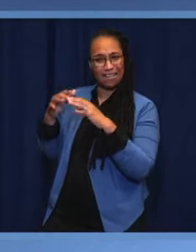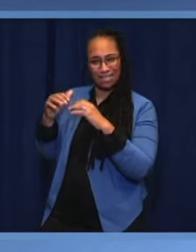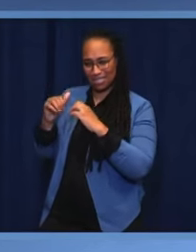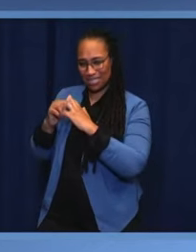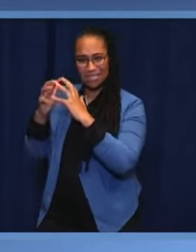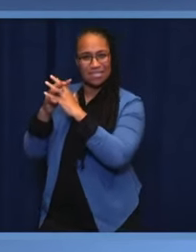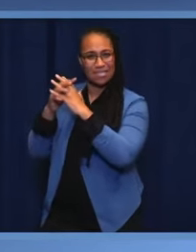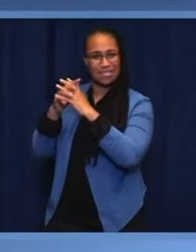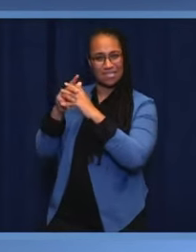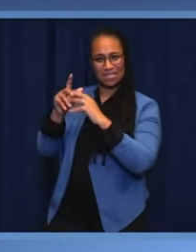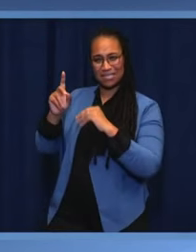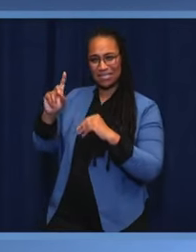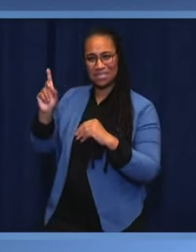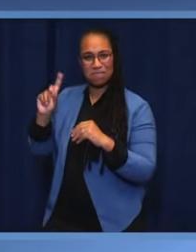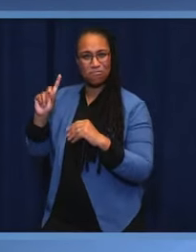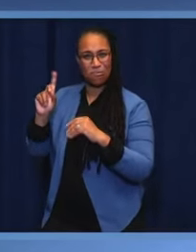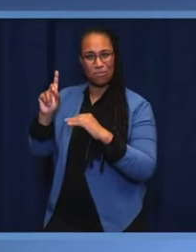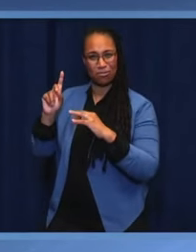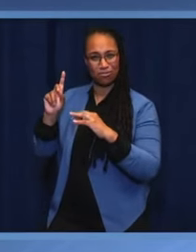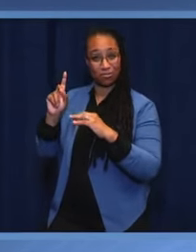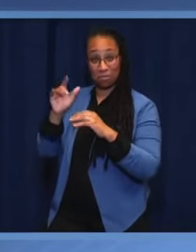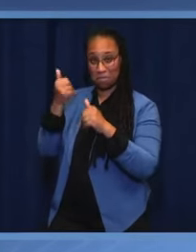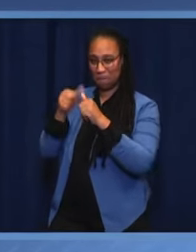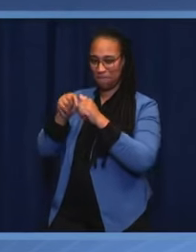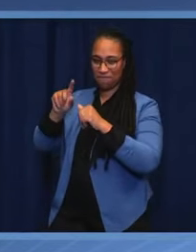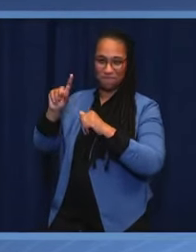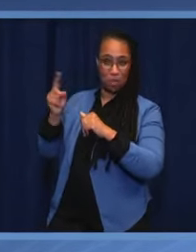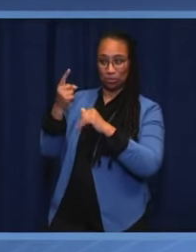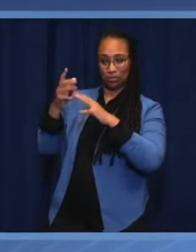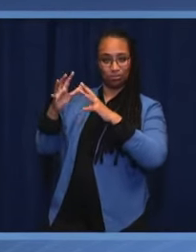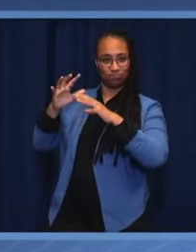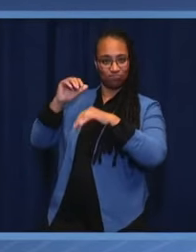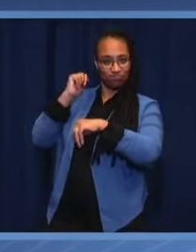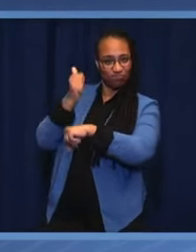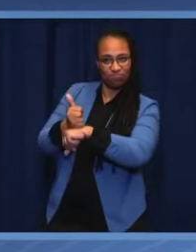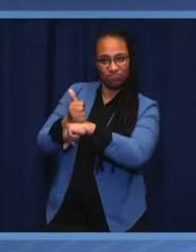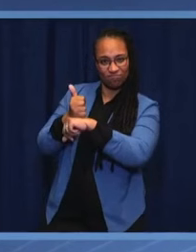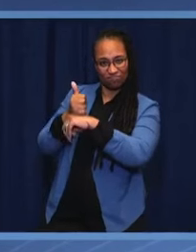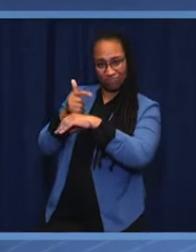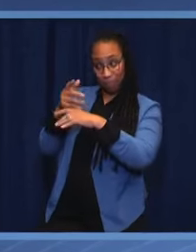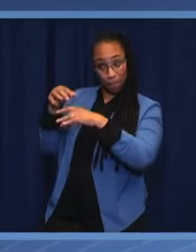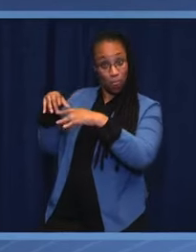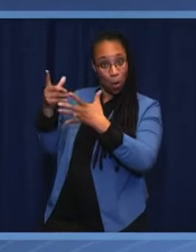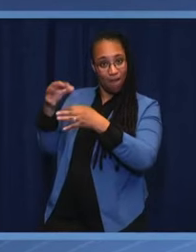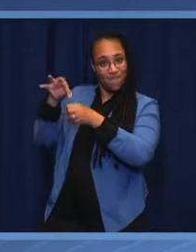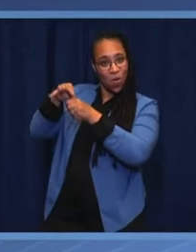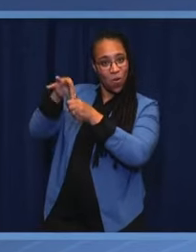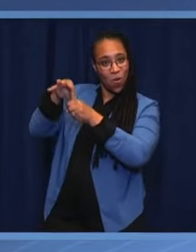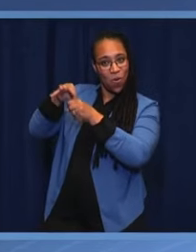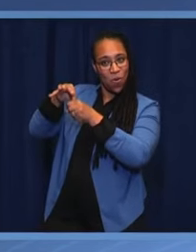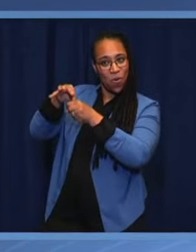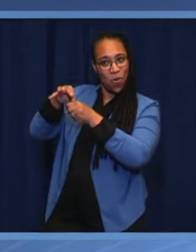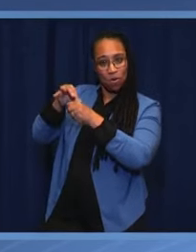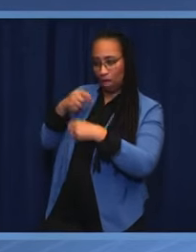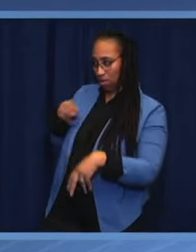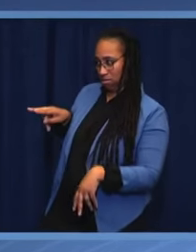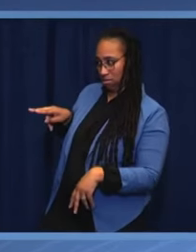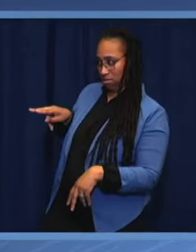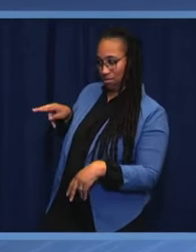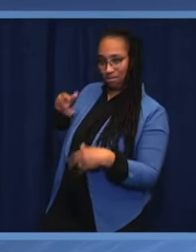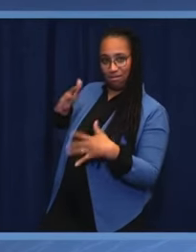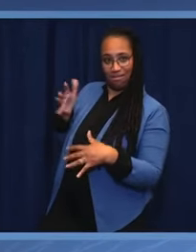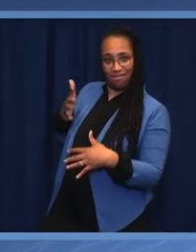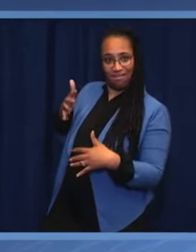first democratic change through the ballot box, which reflects the maturity of the people and the wisdom of the leaders. Democracy,